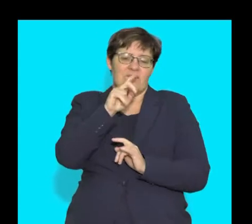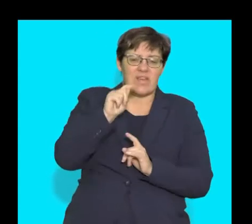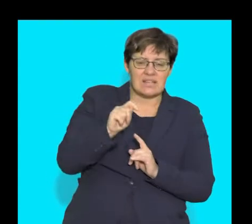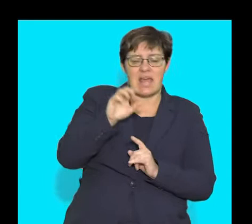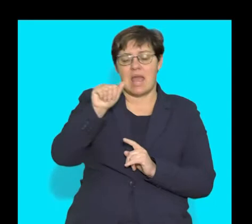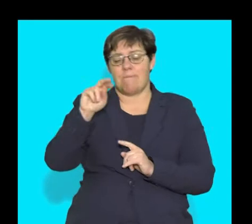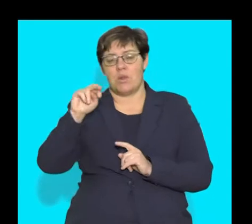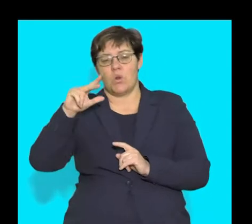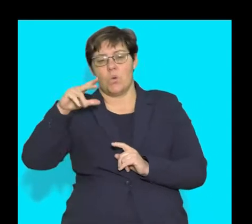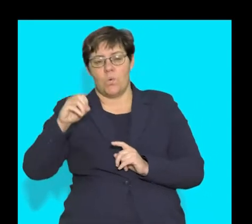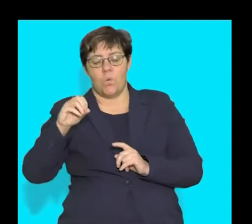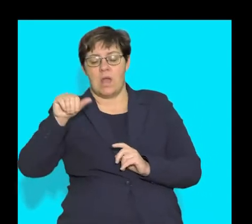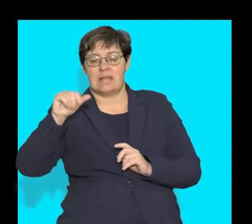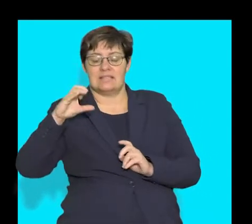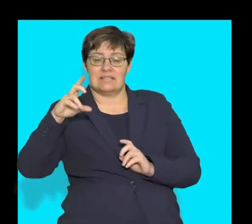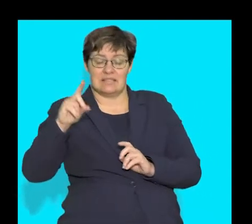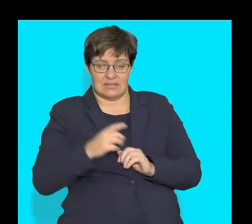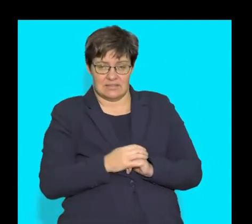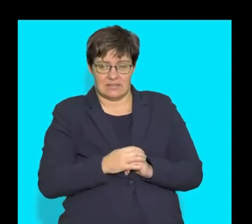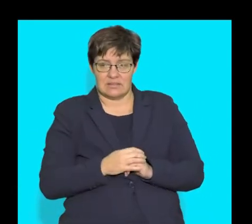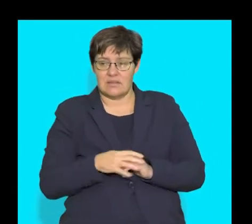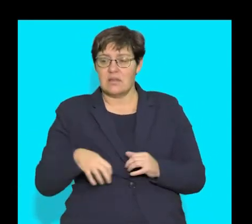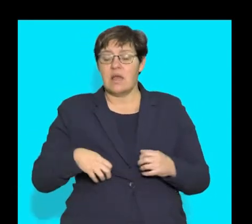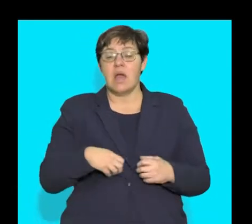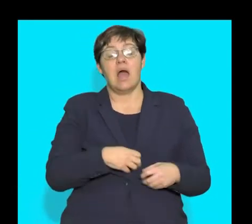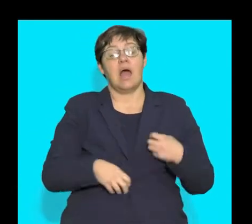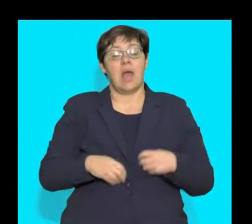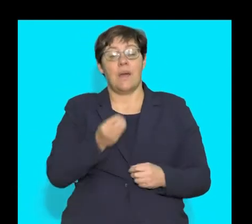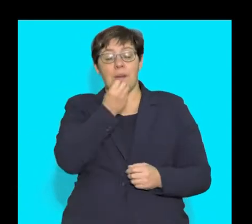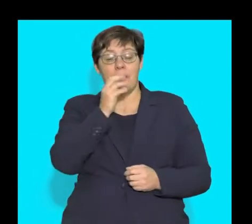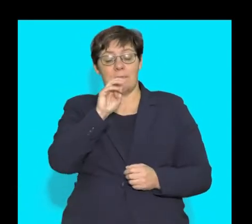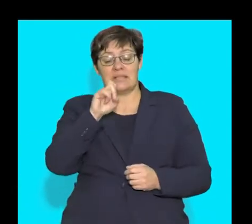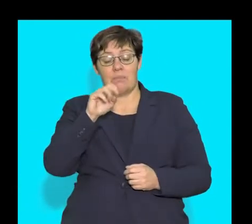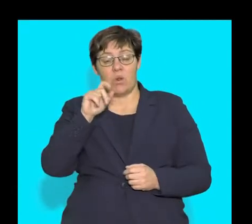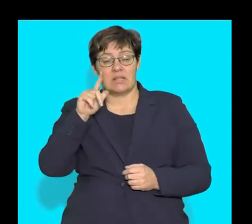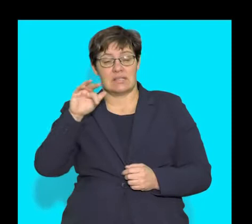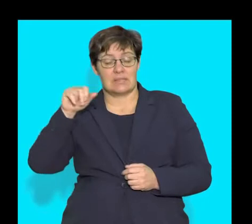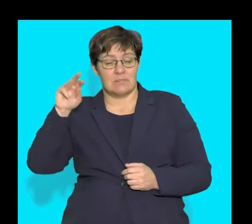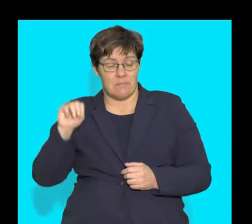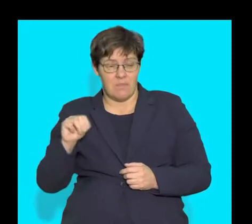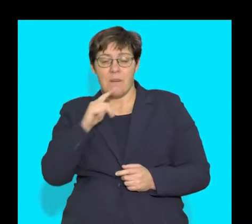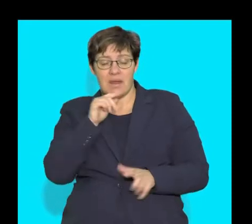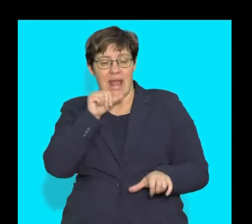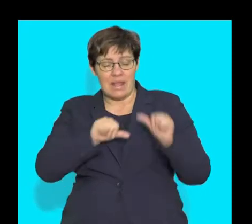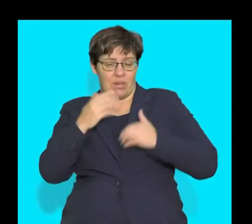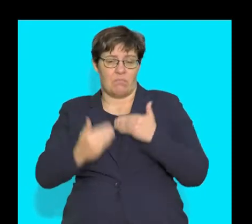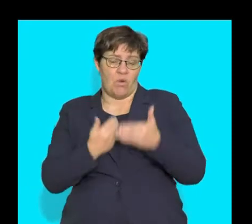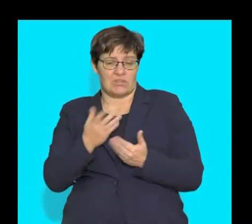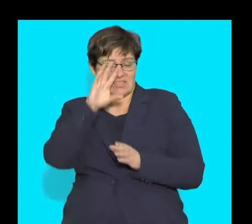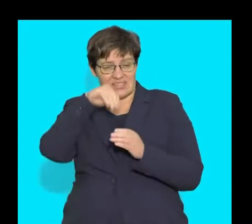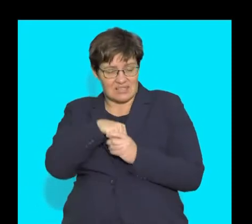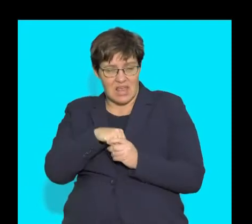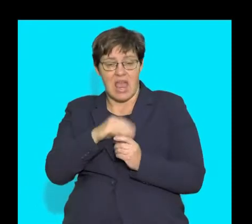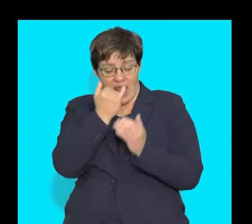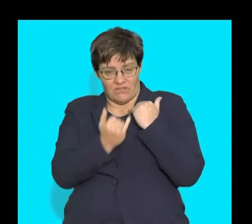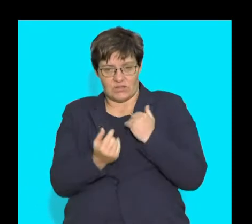fats and amino acids. The concept of metabolism is important as the chemical process that takes place